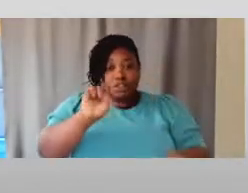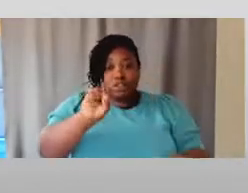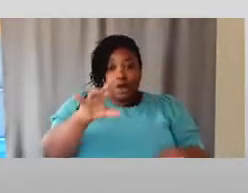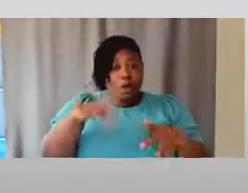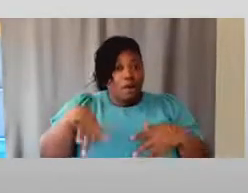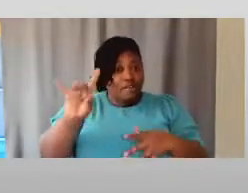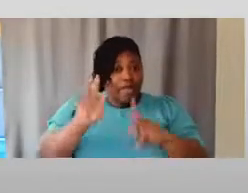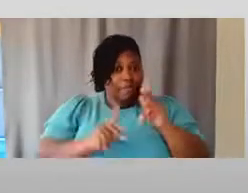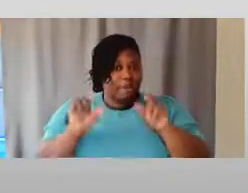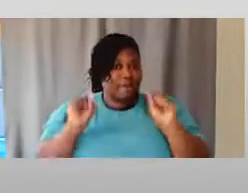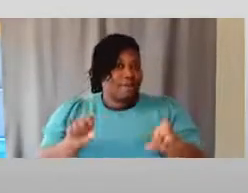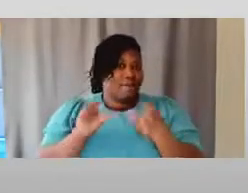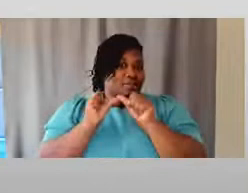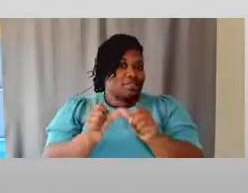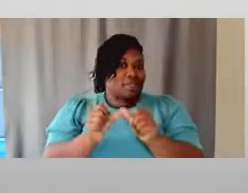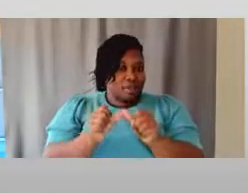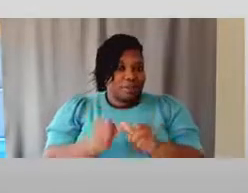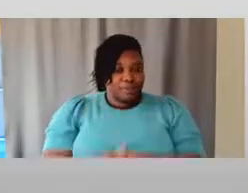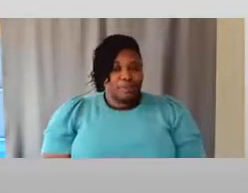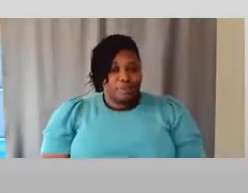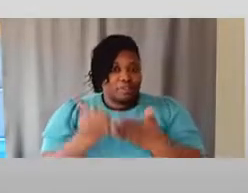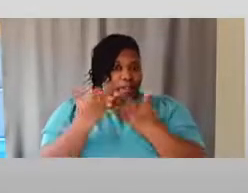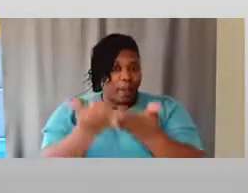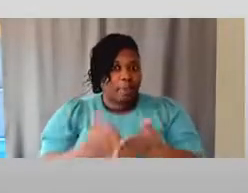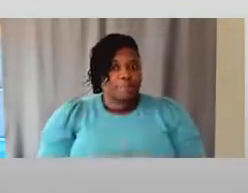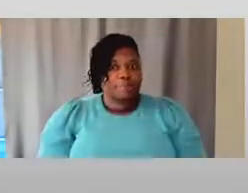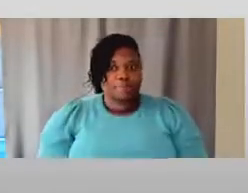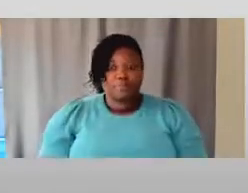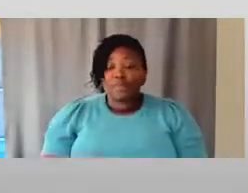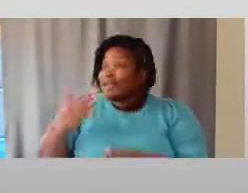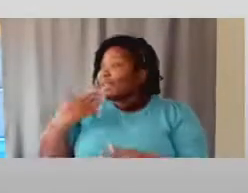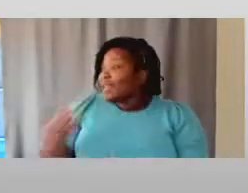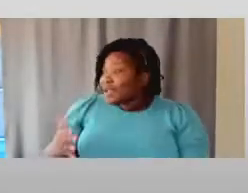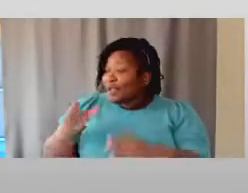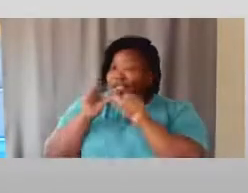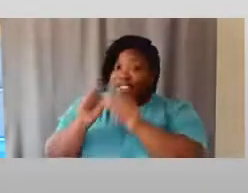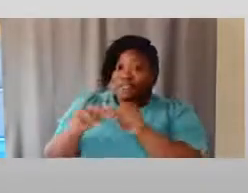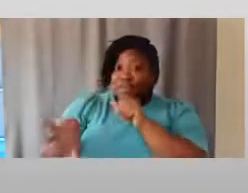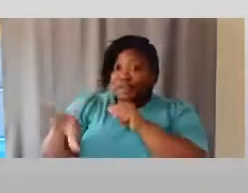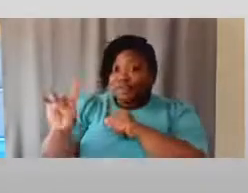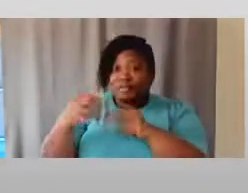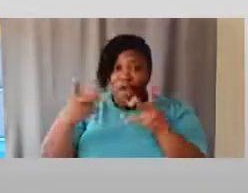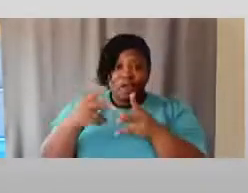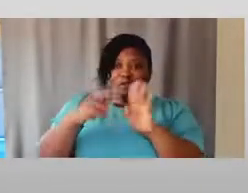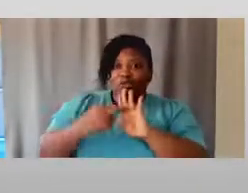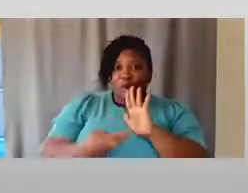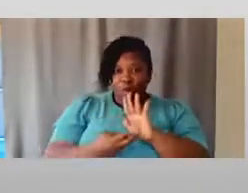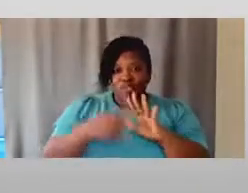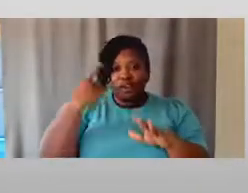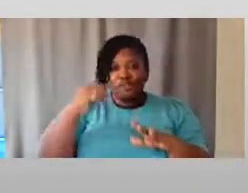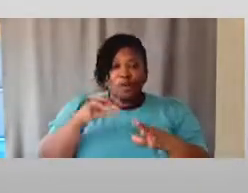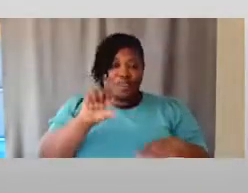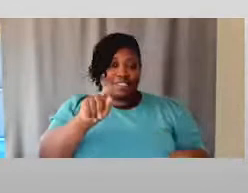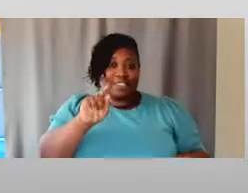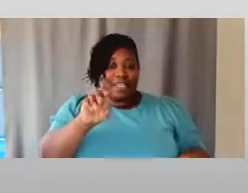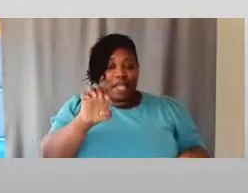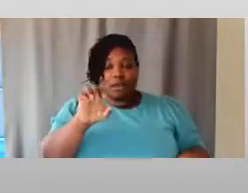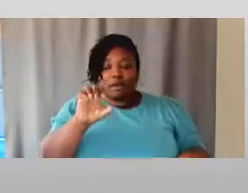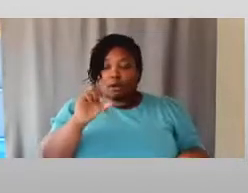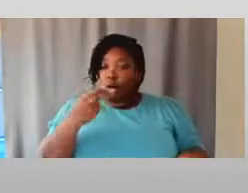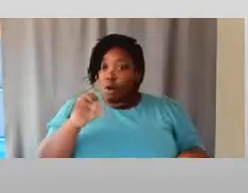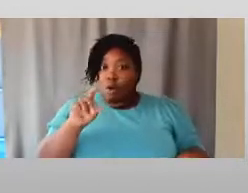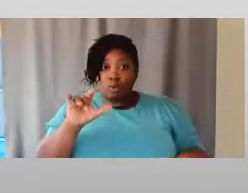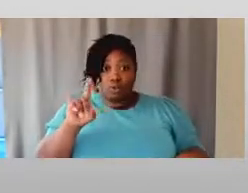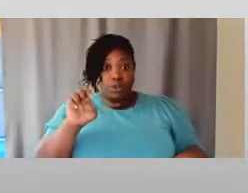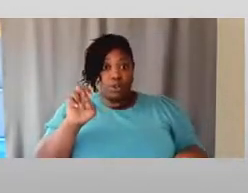continue to do that. Thank you. And continuing to find roles for various stakeholder groups. Some people don't realize what power they have in a certain thing. They might